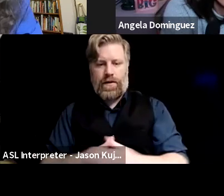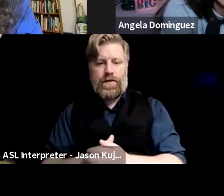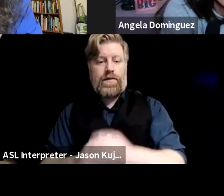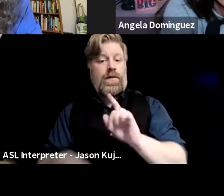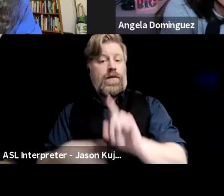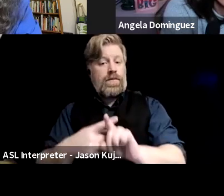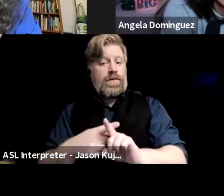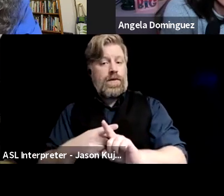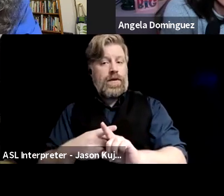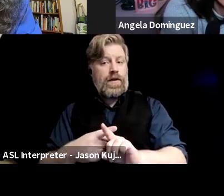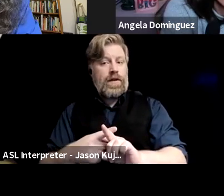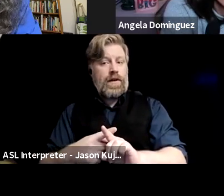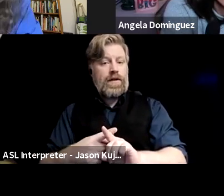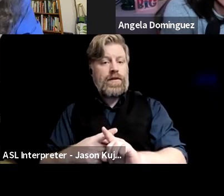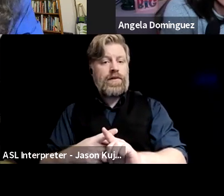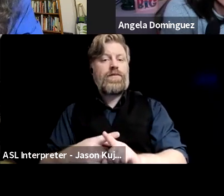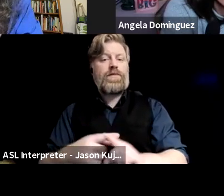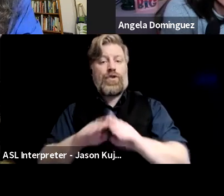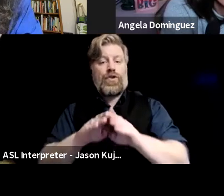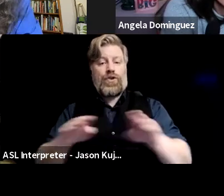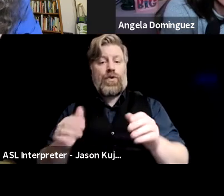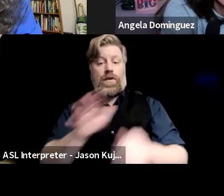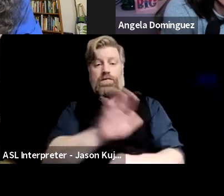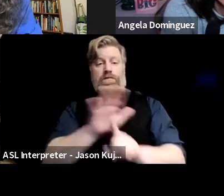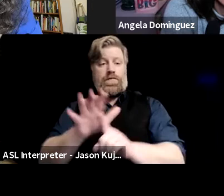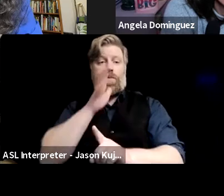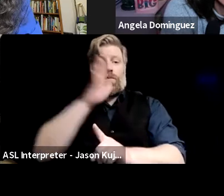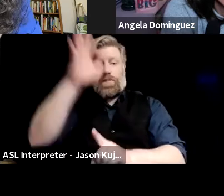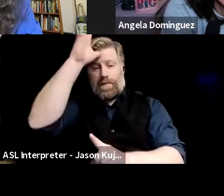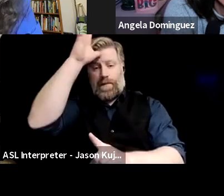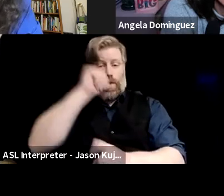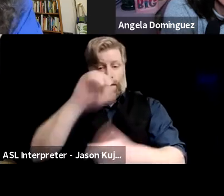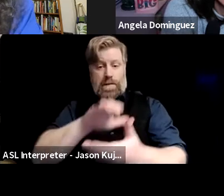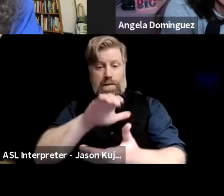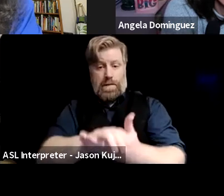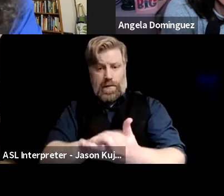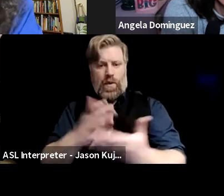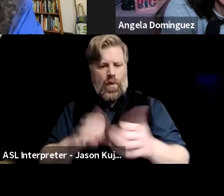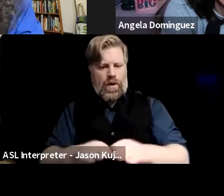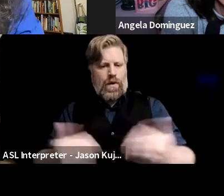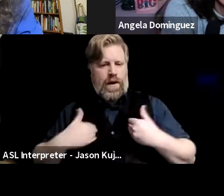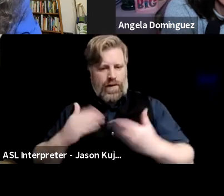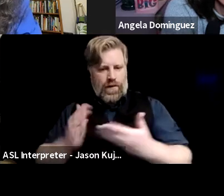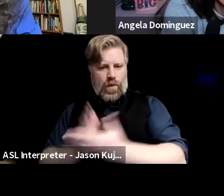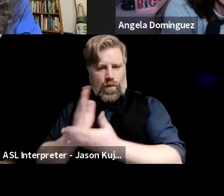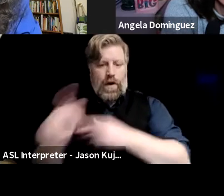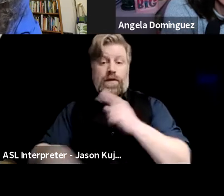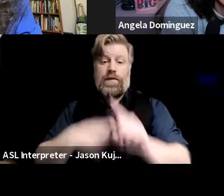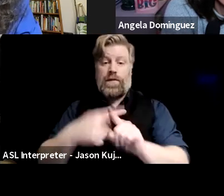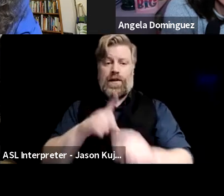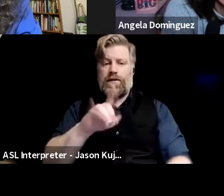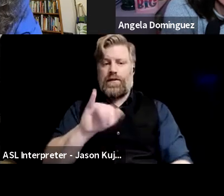uh, gain rights and with the struggle against a dictator who had taken over. So it's really complex. Um,